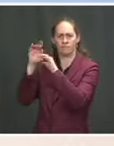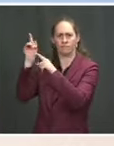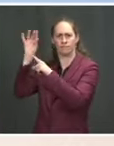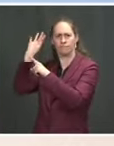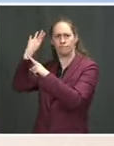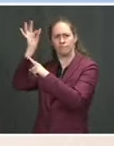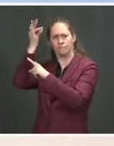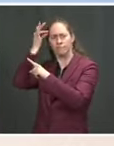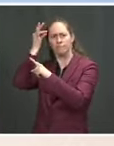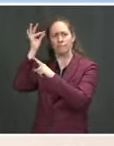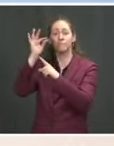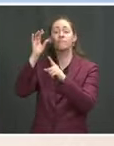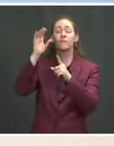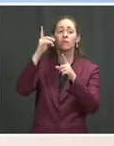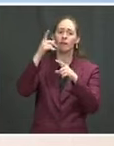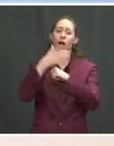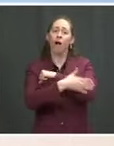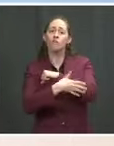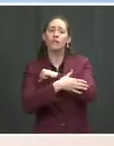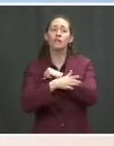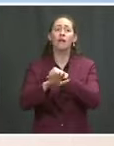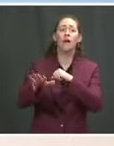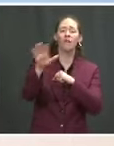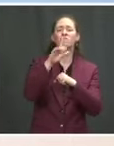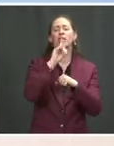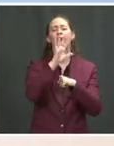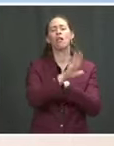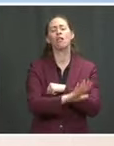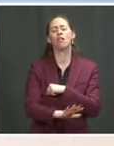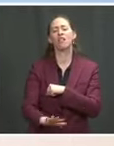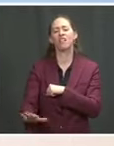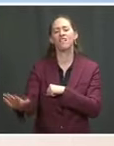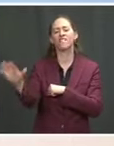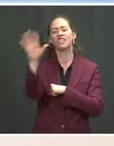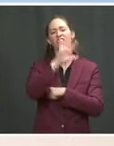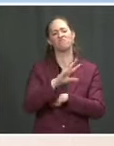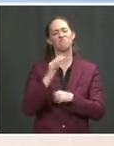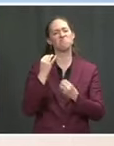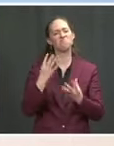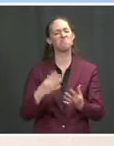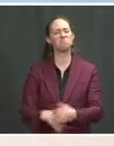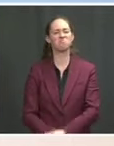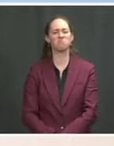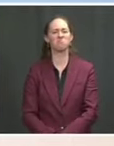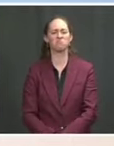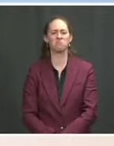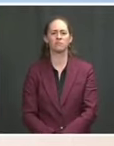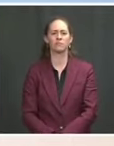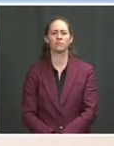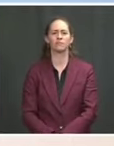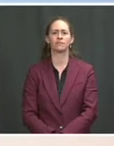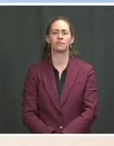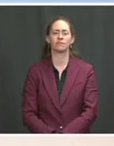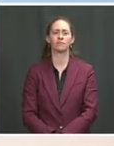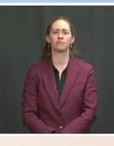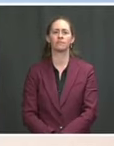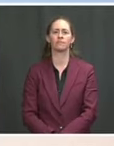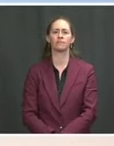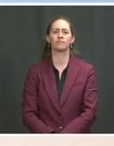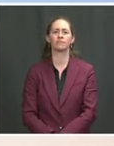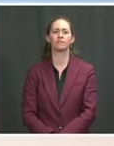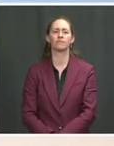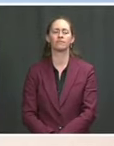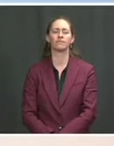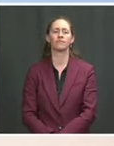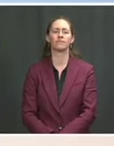Thanks, John. Secretary Fanron, can you give us a sense of the timeline on the Jones Act waiver that we just heard from the DOT